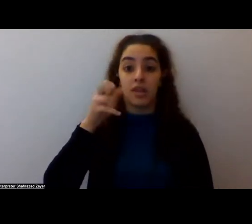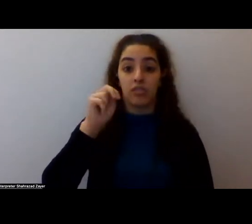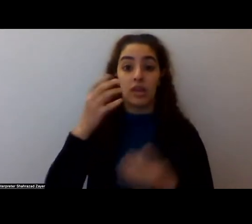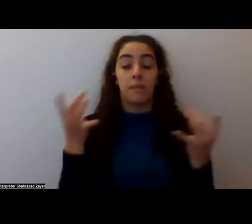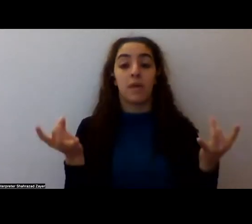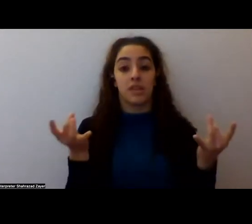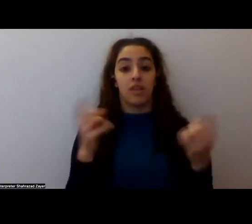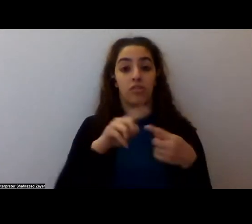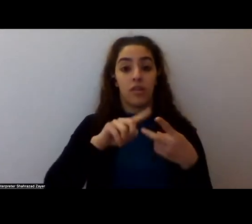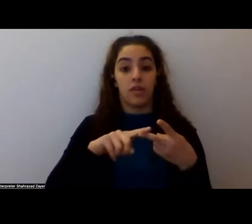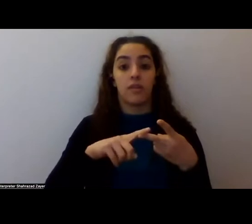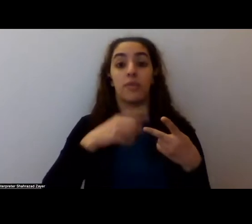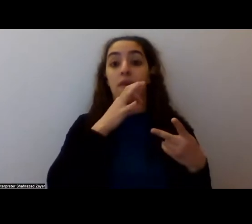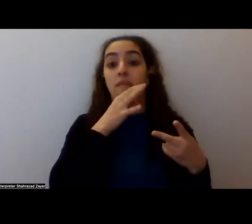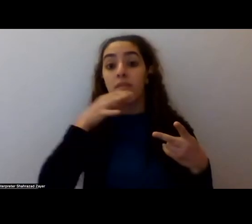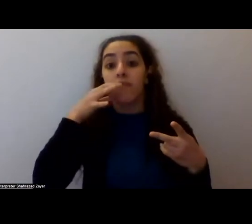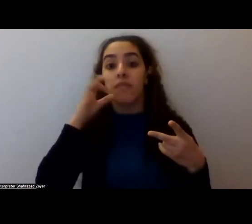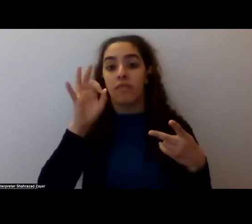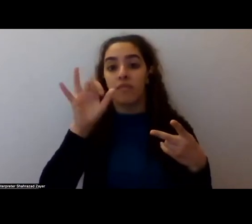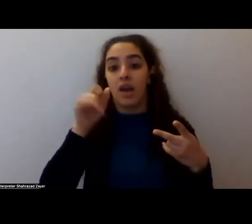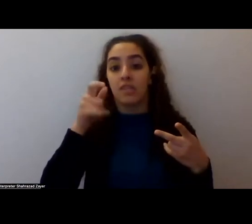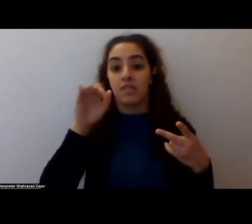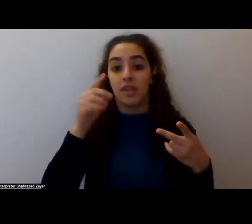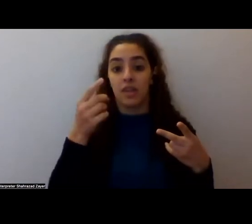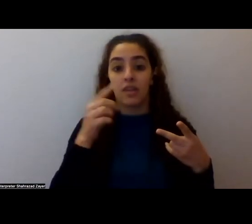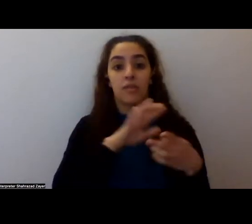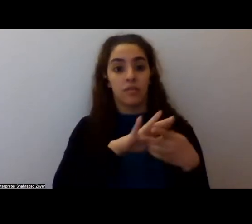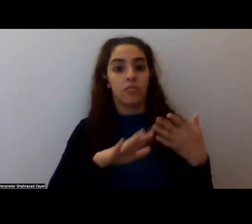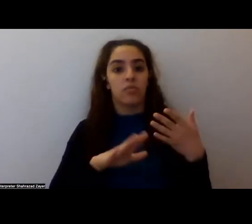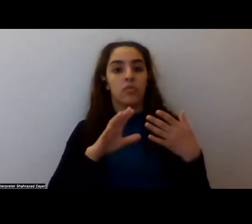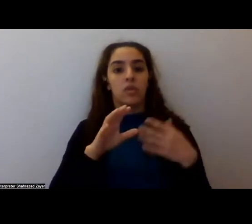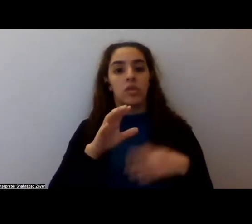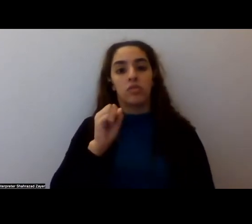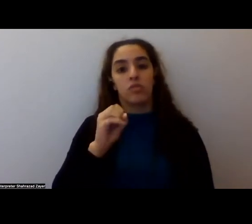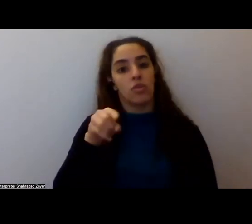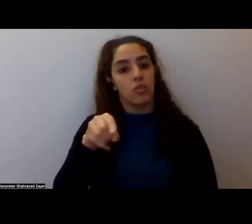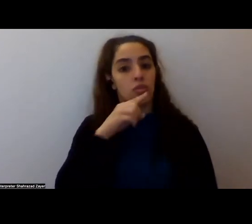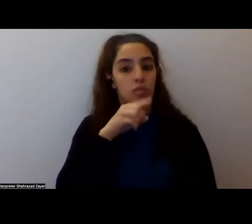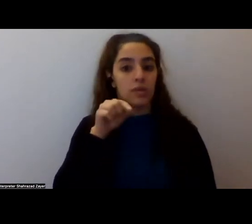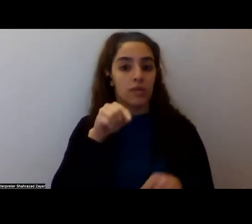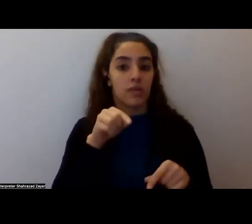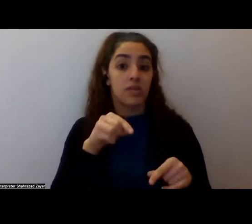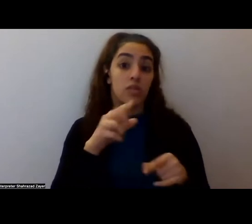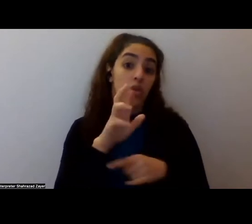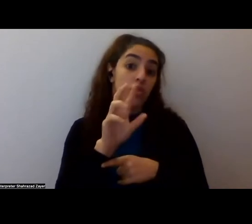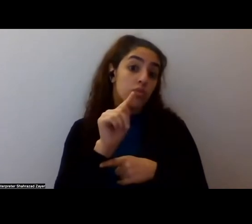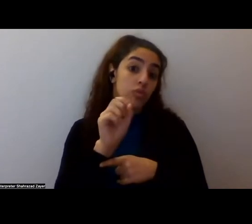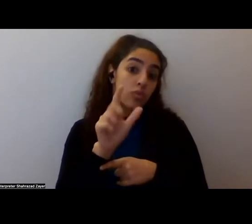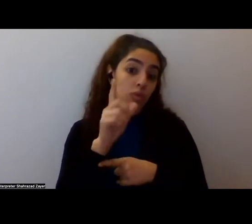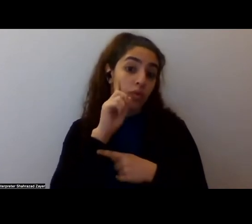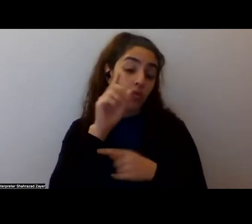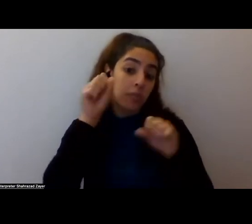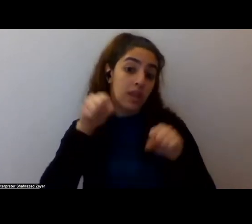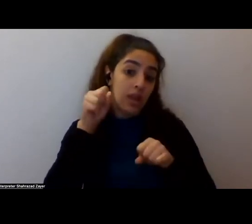I would, I prefer to use the word a tool, um, in our ability to attain these altered states of consciousness,